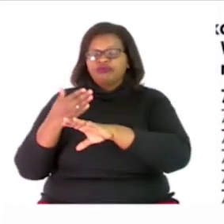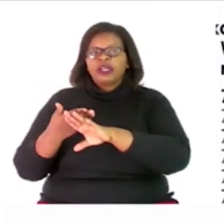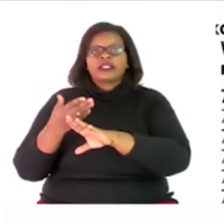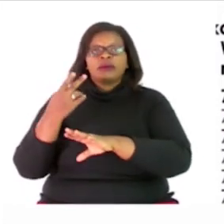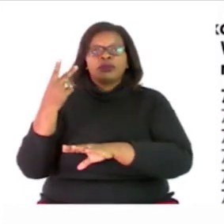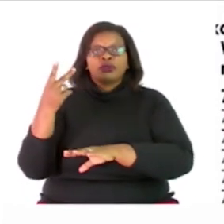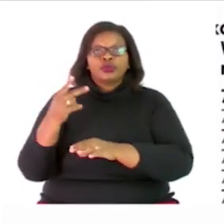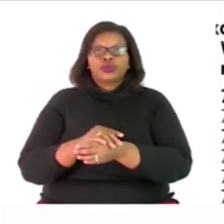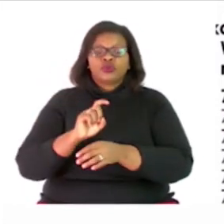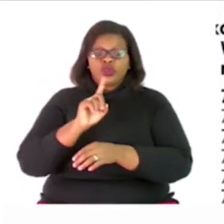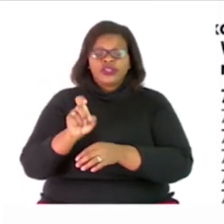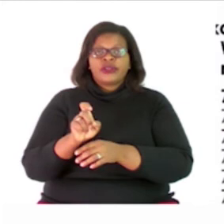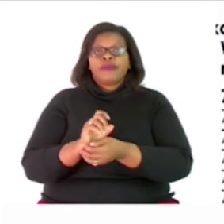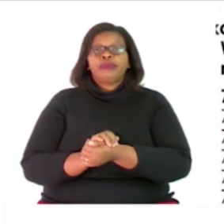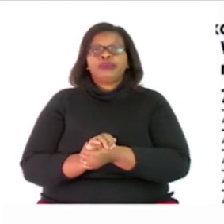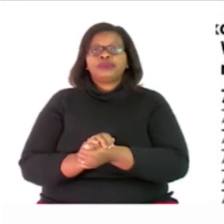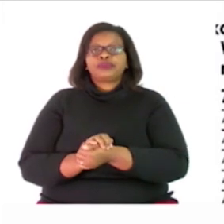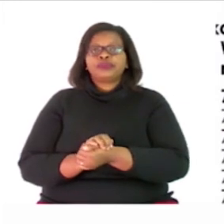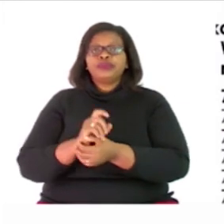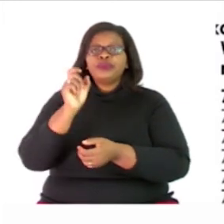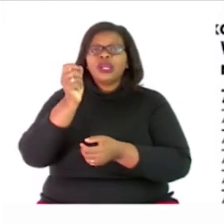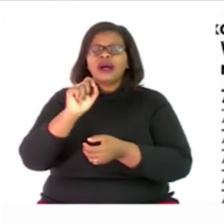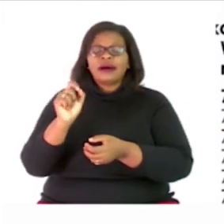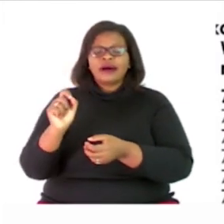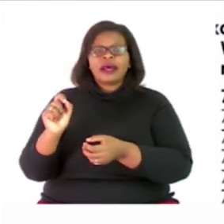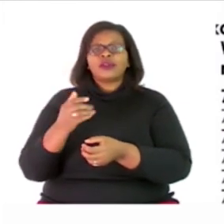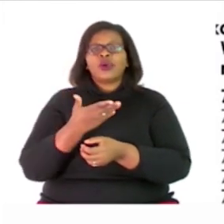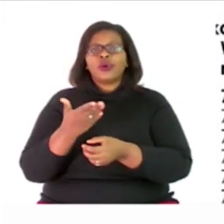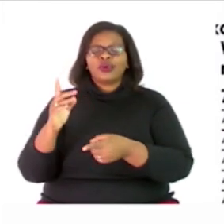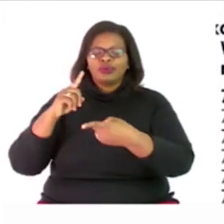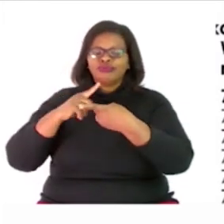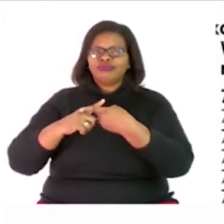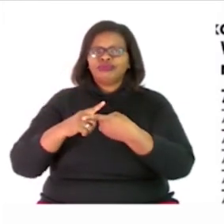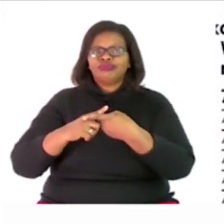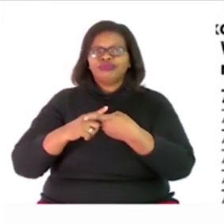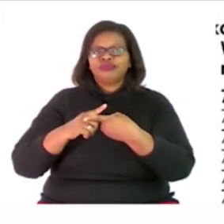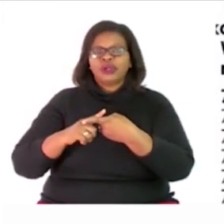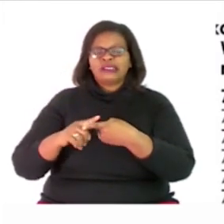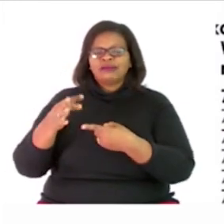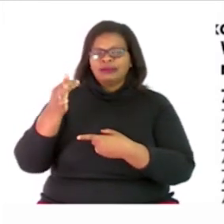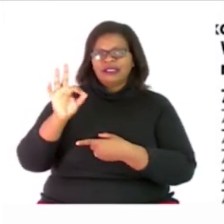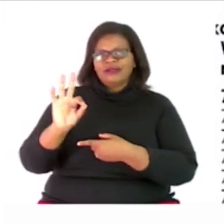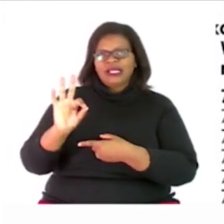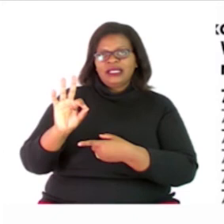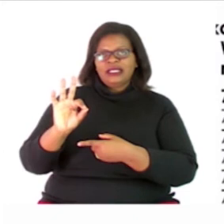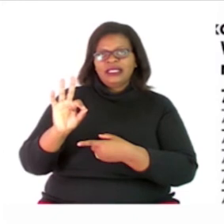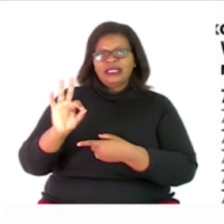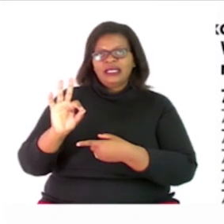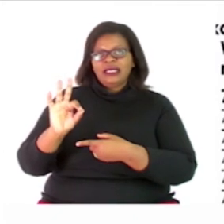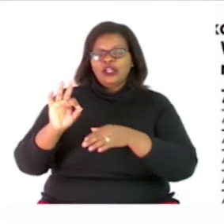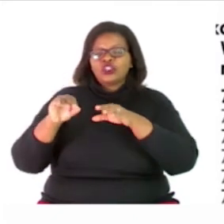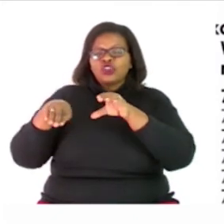the question is write down write the multiples of 9 between